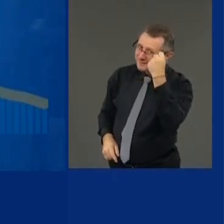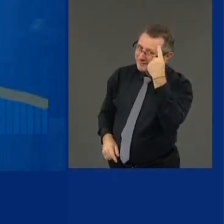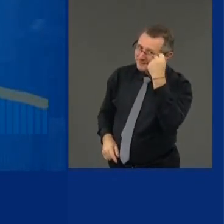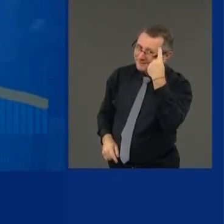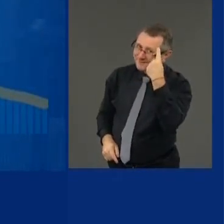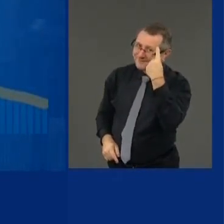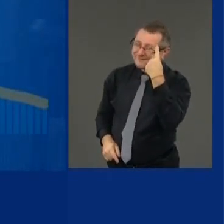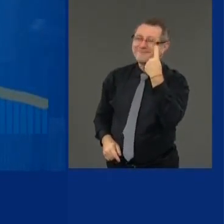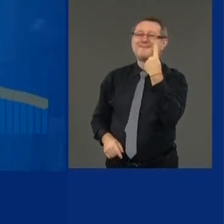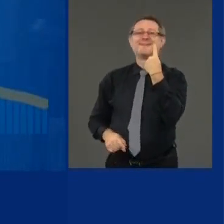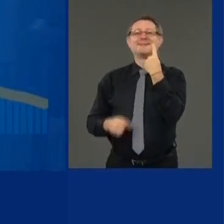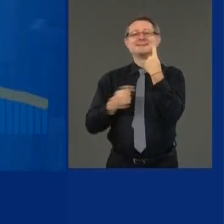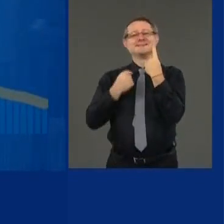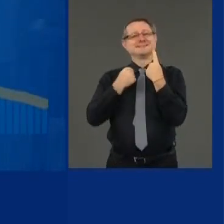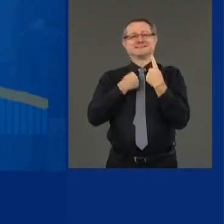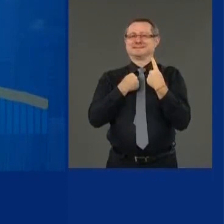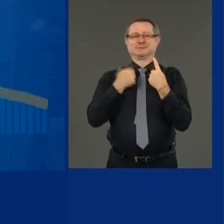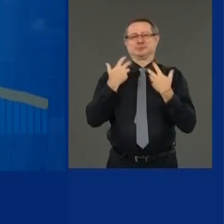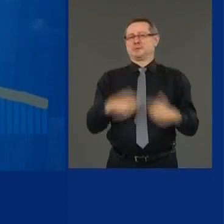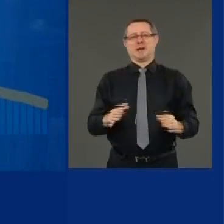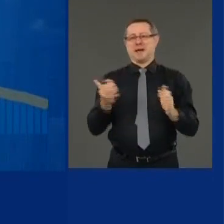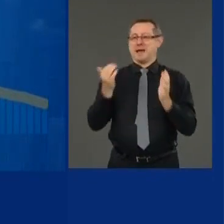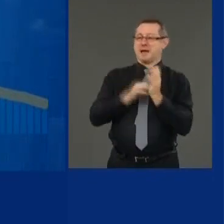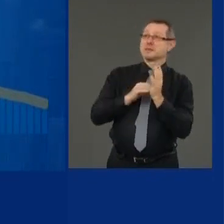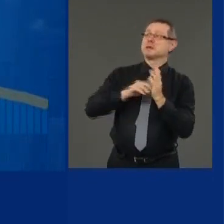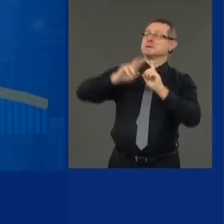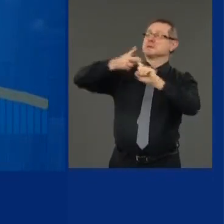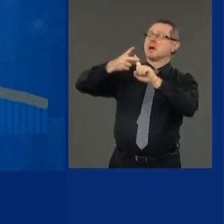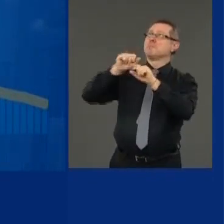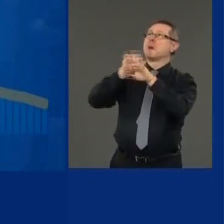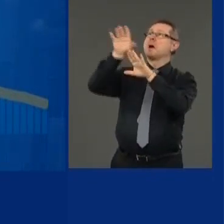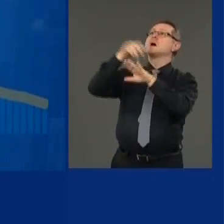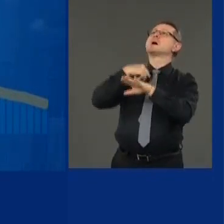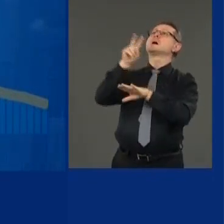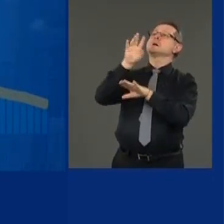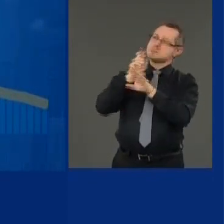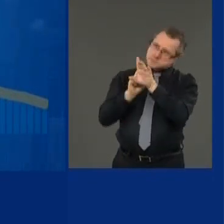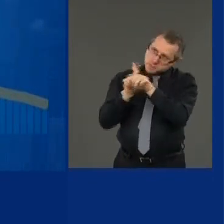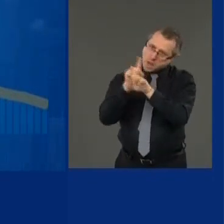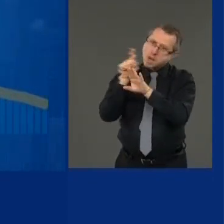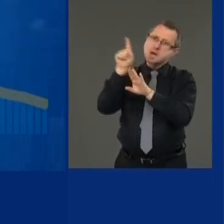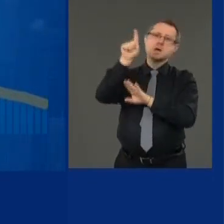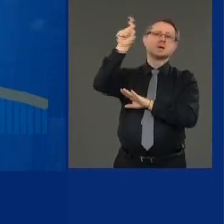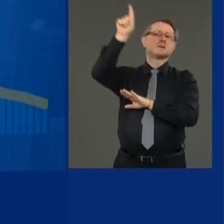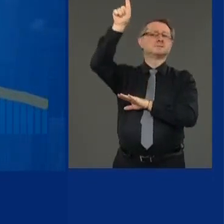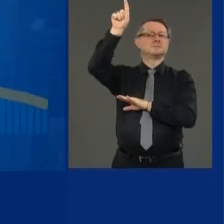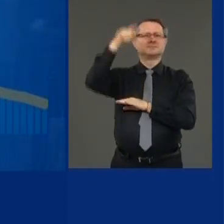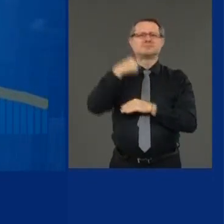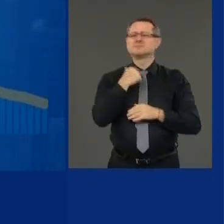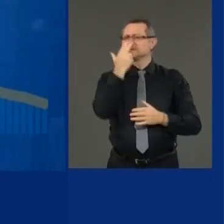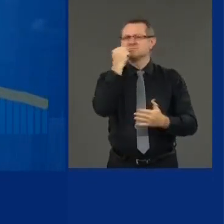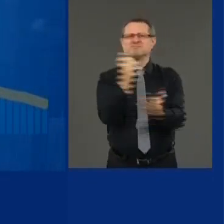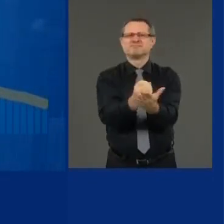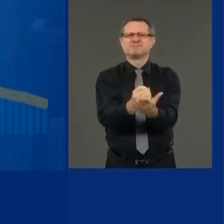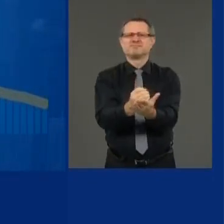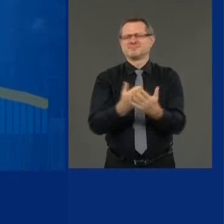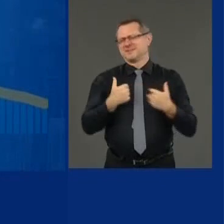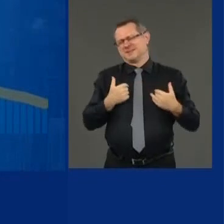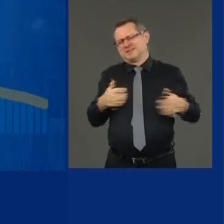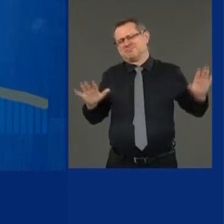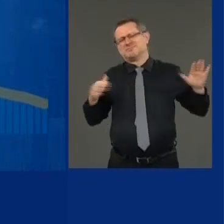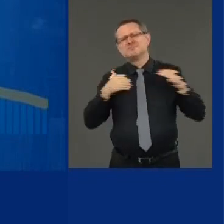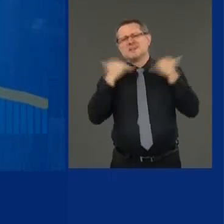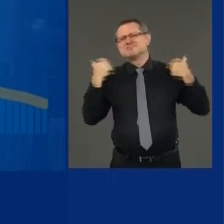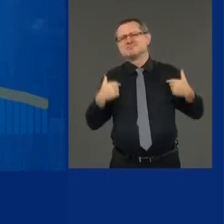want to climb any more mountains. It was not fun. It tested the character of the people of the state,